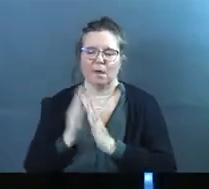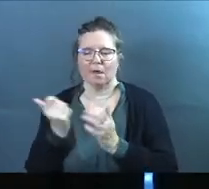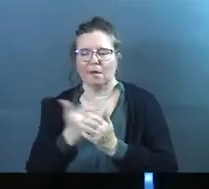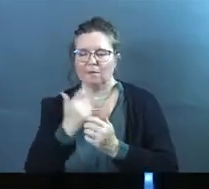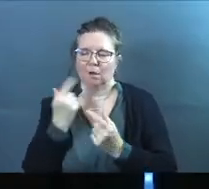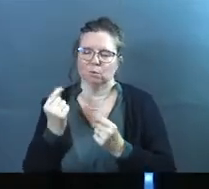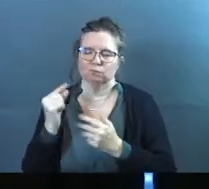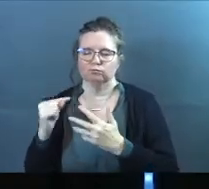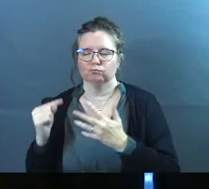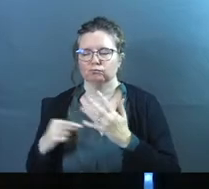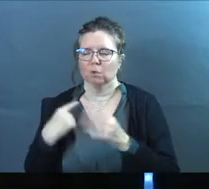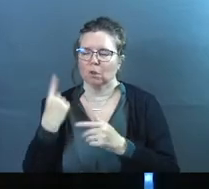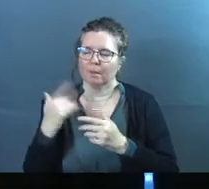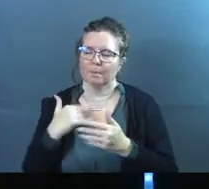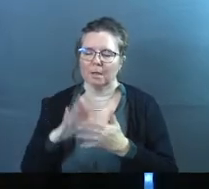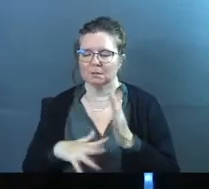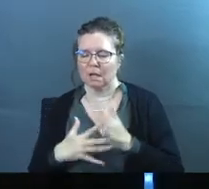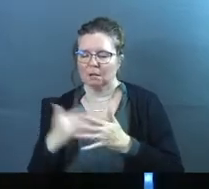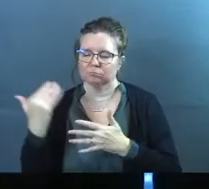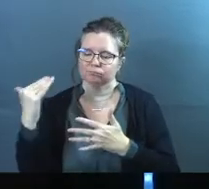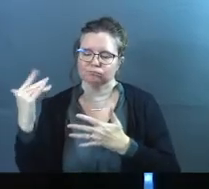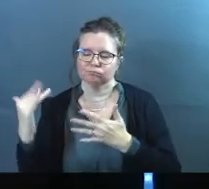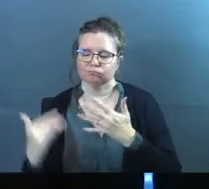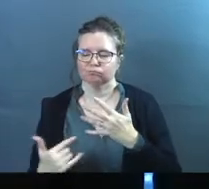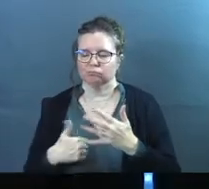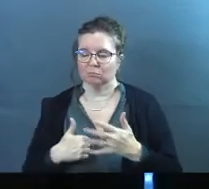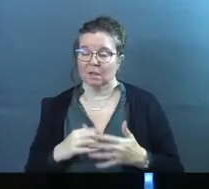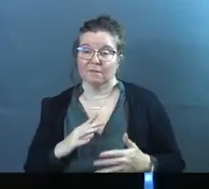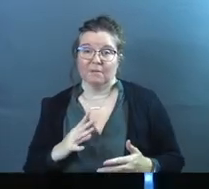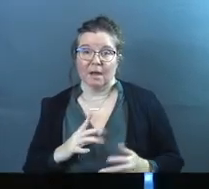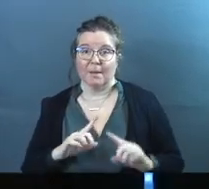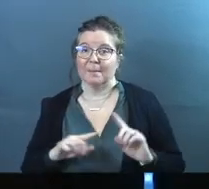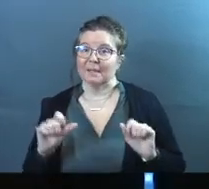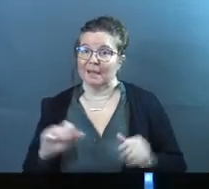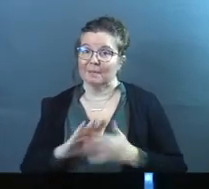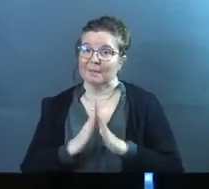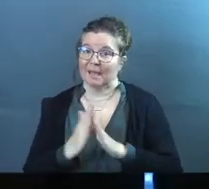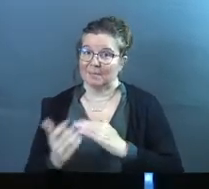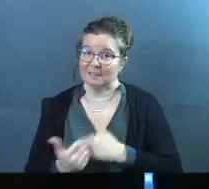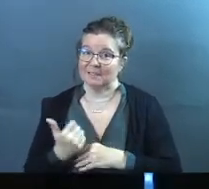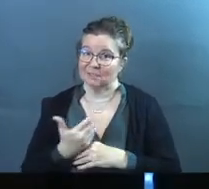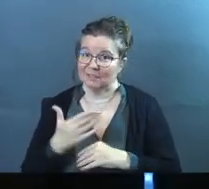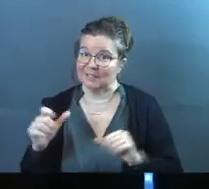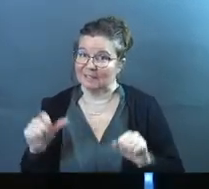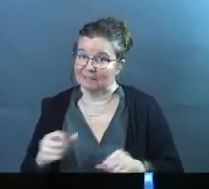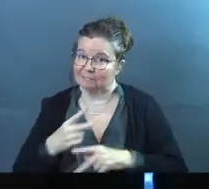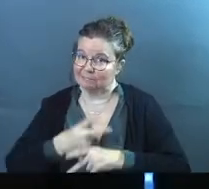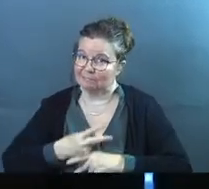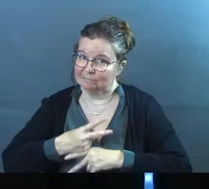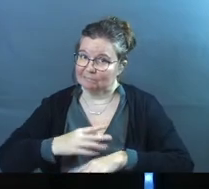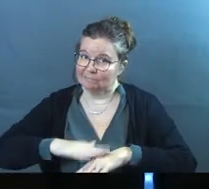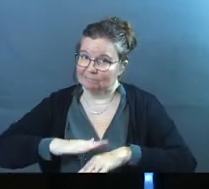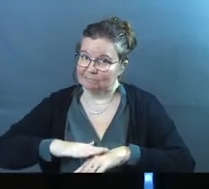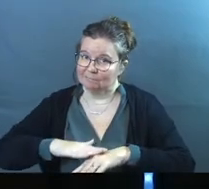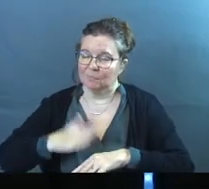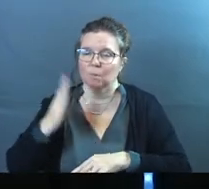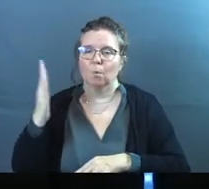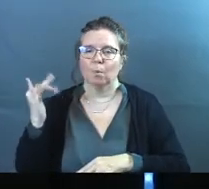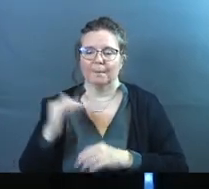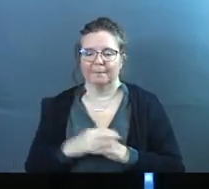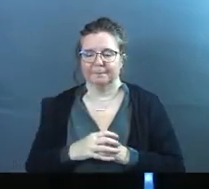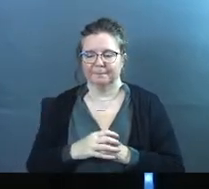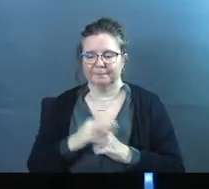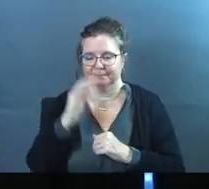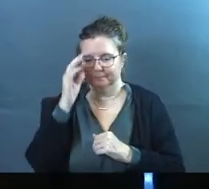every day. Here's what this is going to look like. Here's my schedule. I've got it all down to a T. Not a bad thing, but it can become a dangerous thing. And here's why,